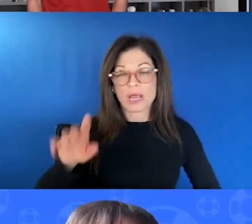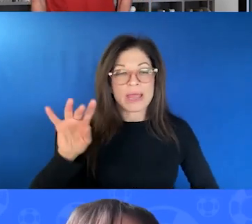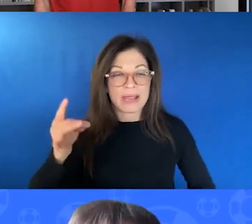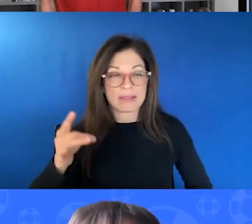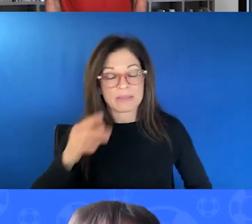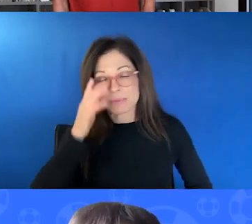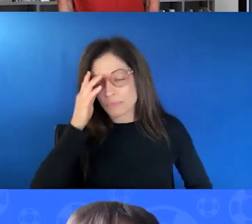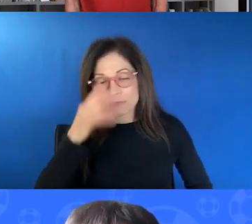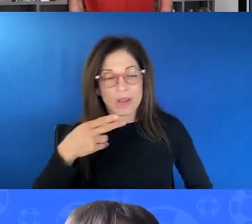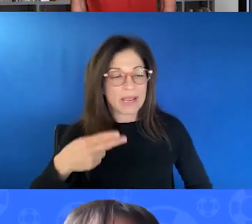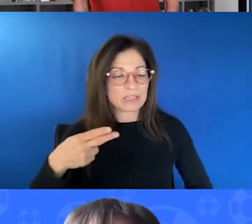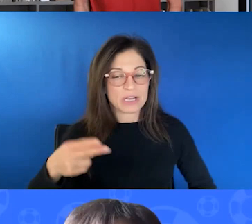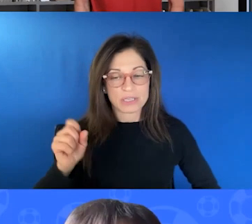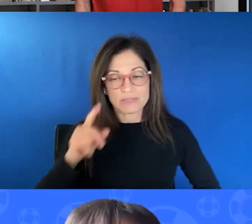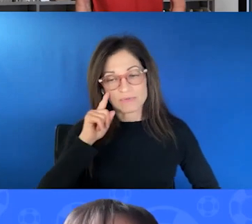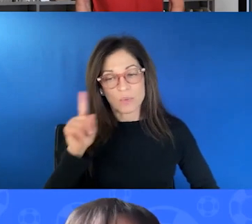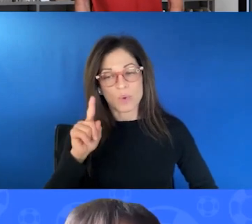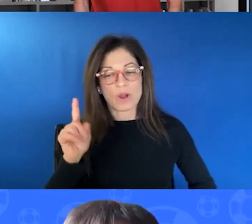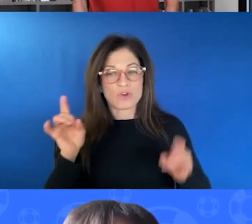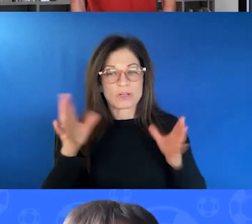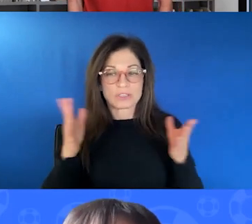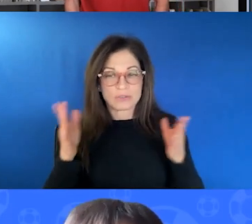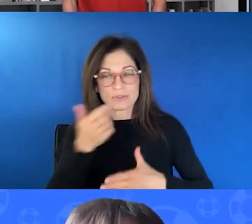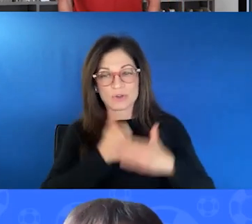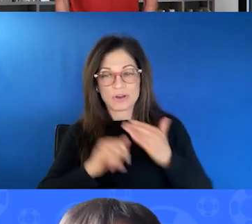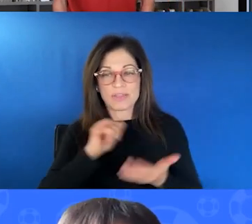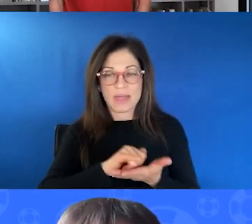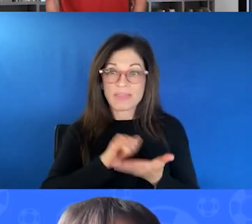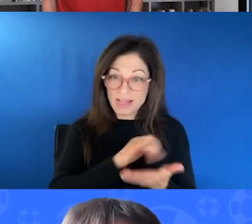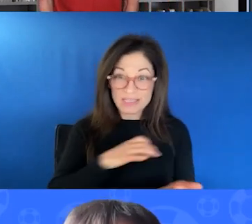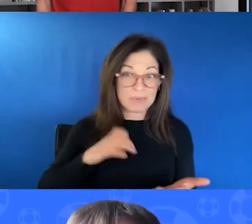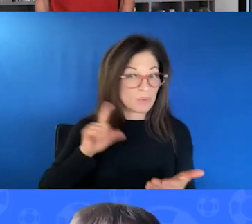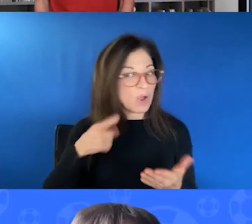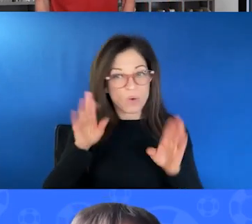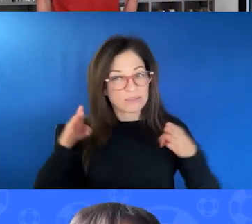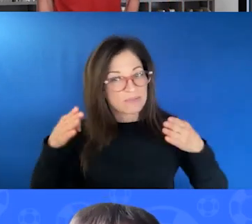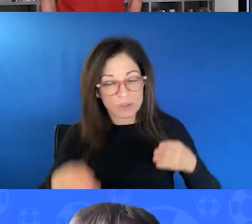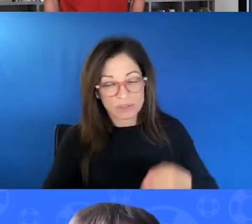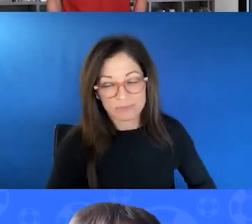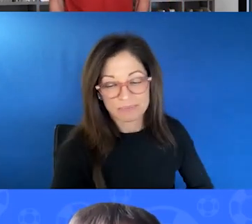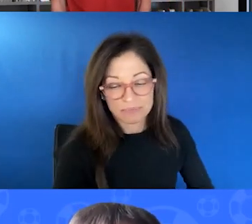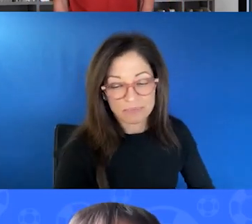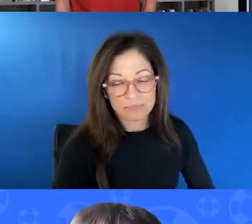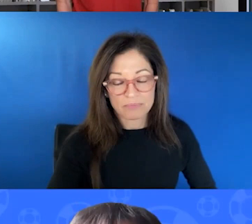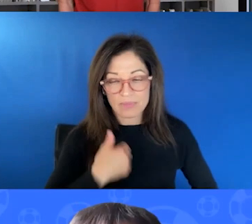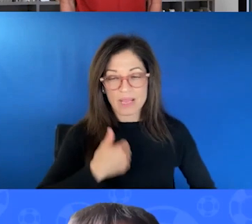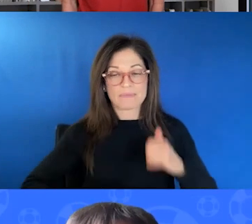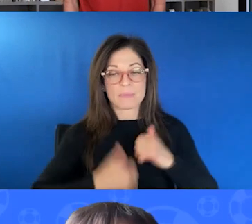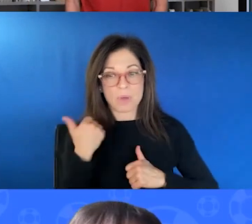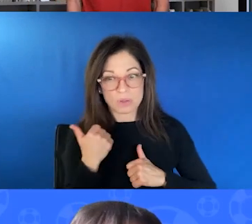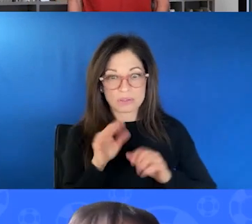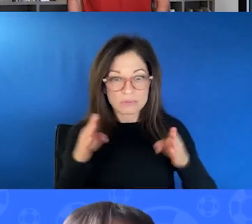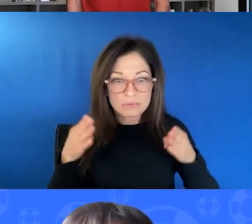into which crisis services fall. So that's the committee that we always focus on and have the most investment